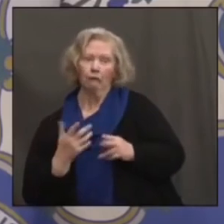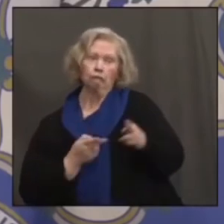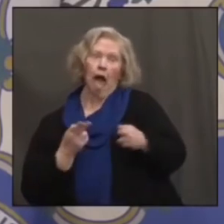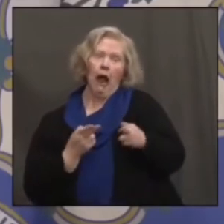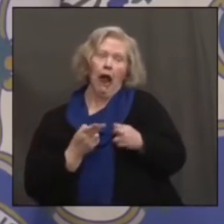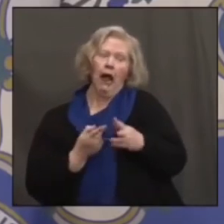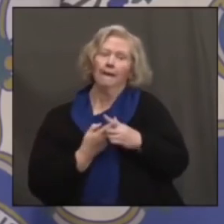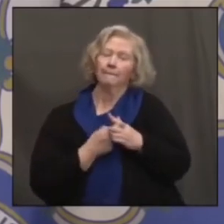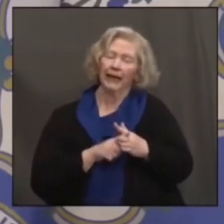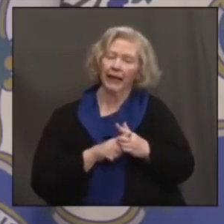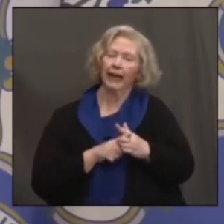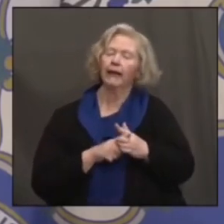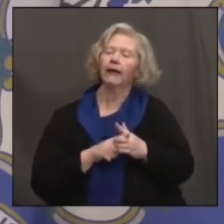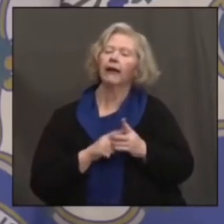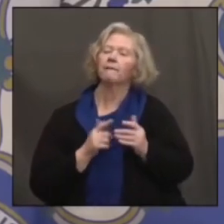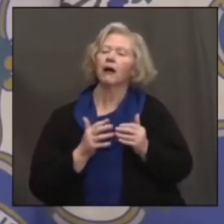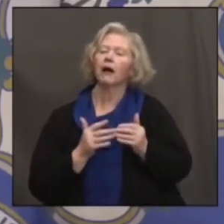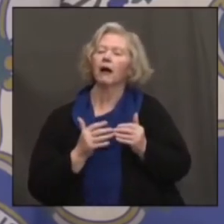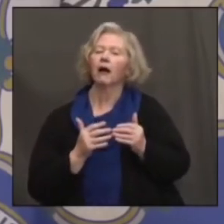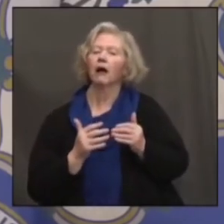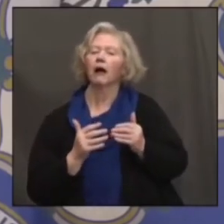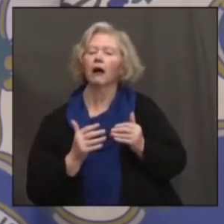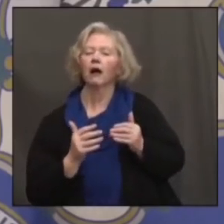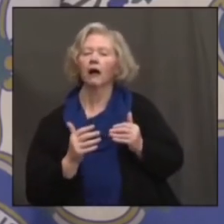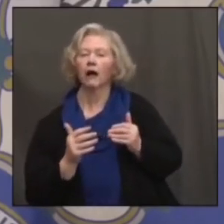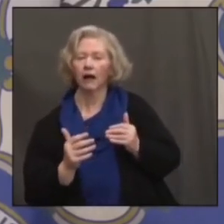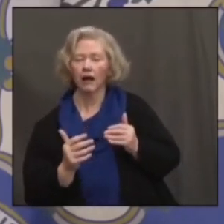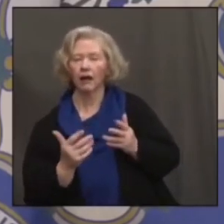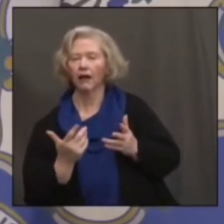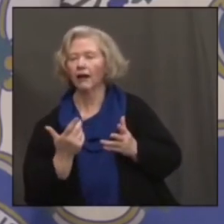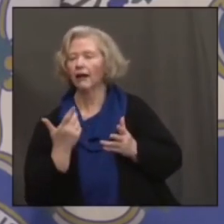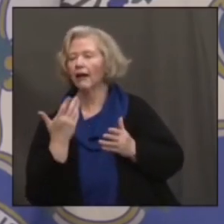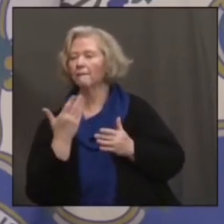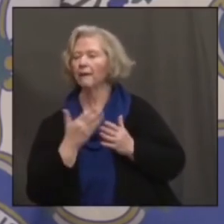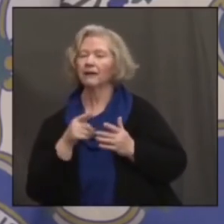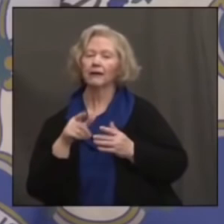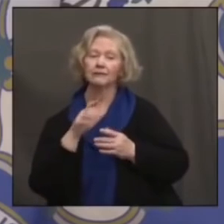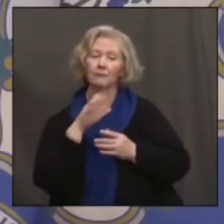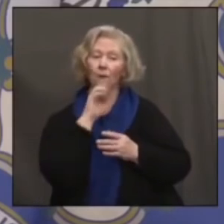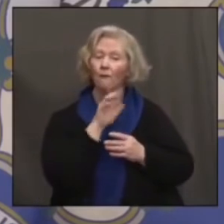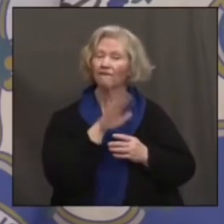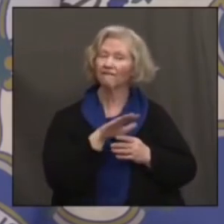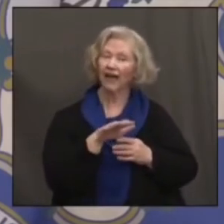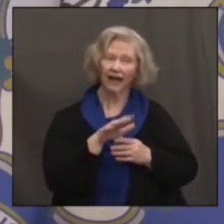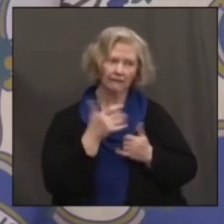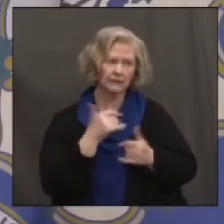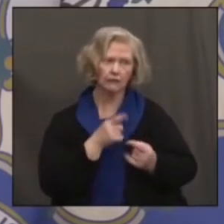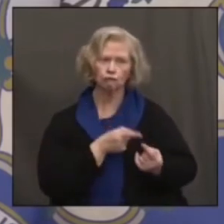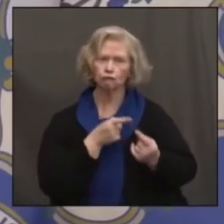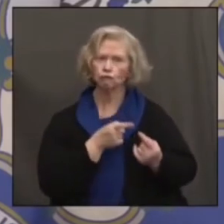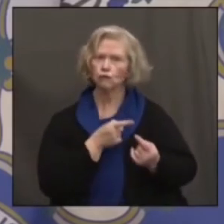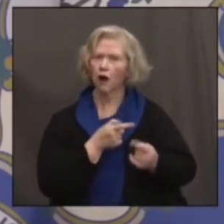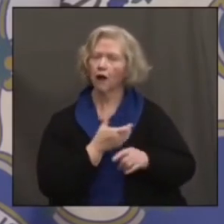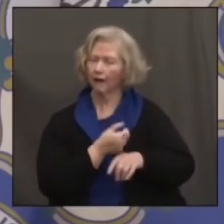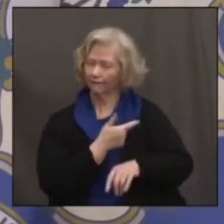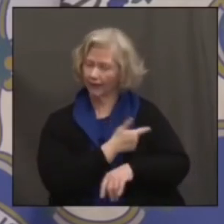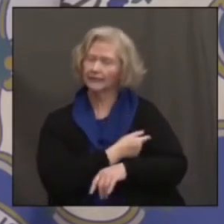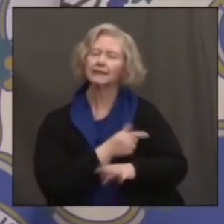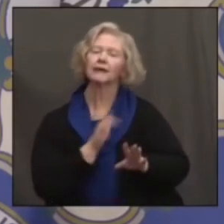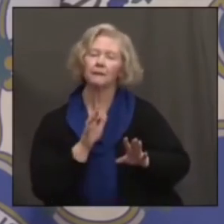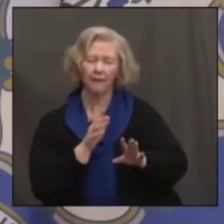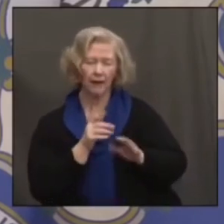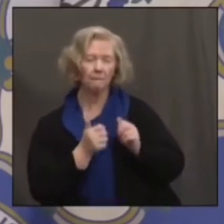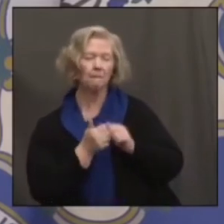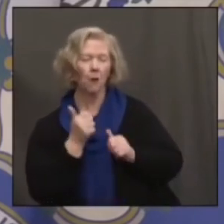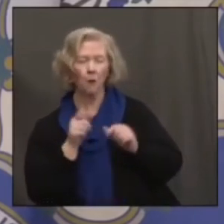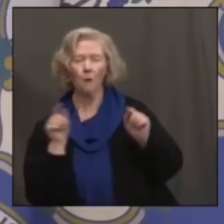might be some room at the end. You're saying maybe some some of the 55 year olds are still having, you know, some problems getting the vaccine. But in